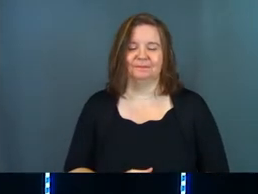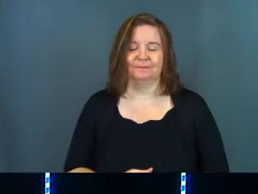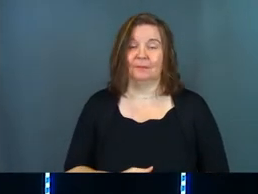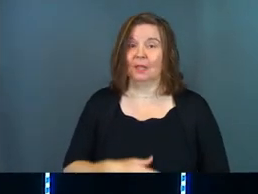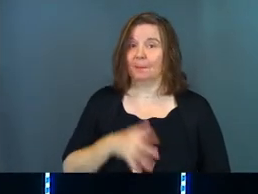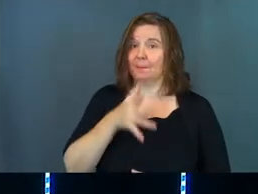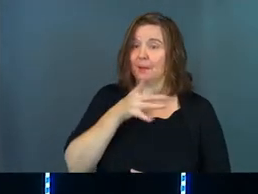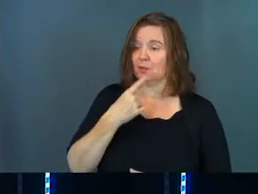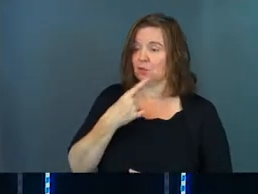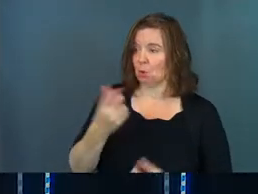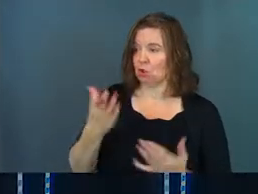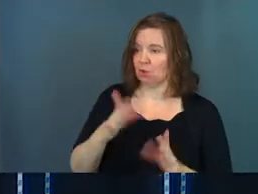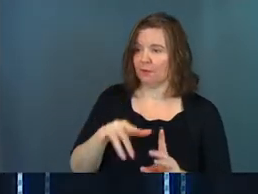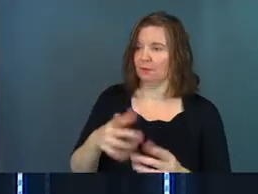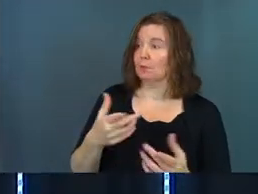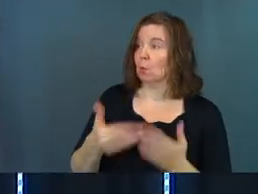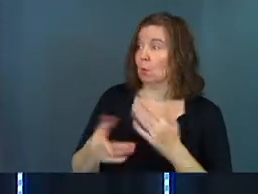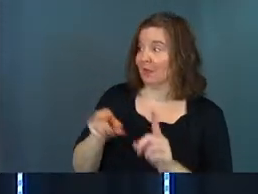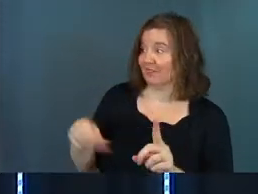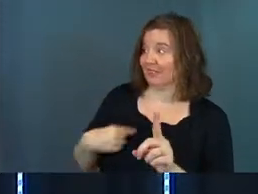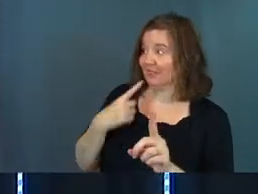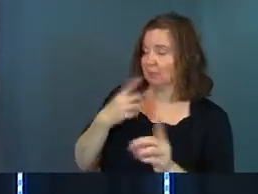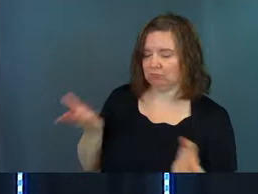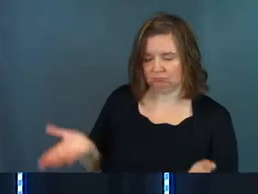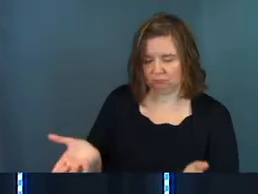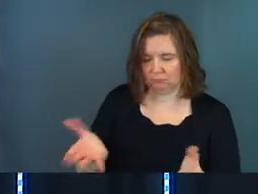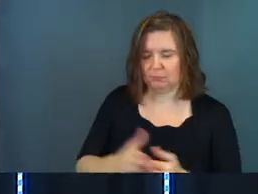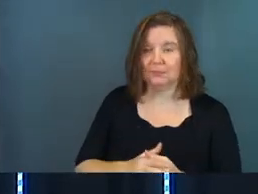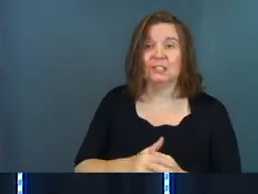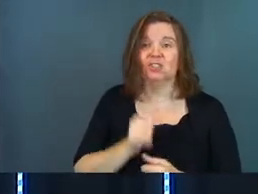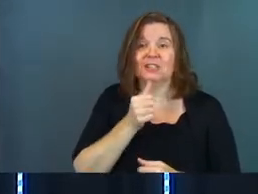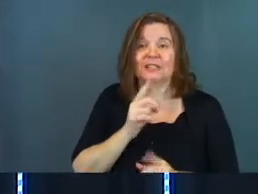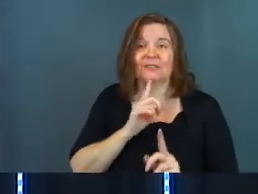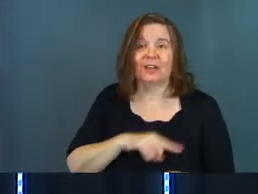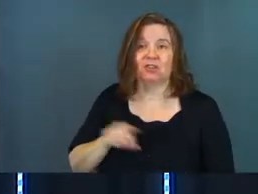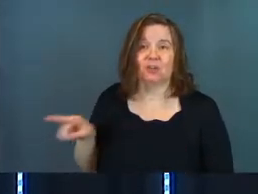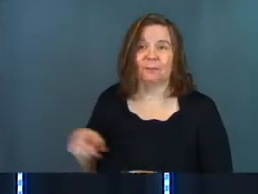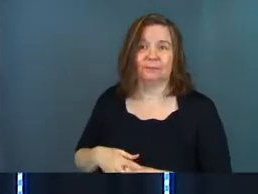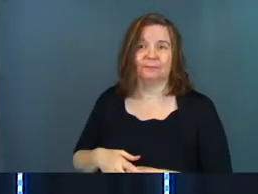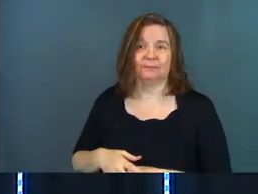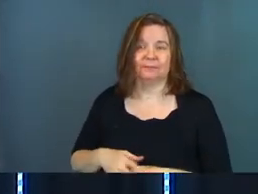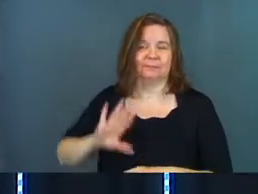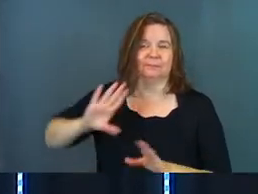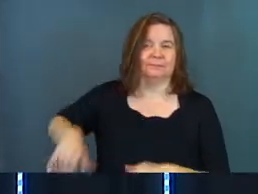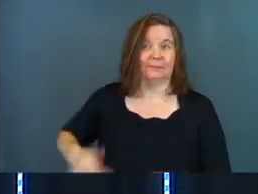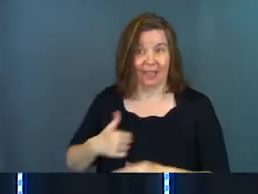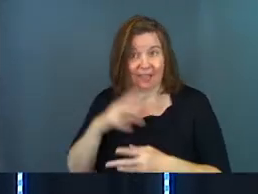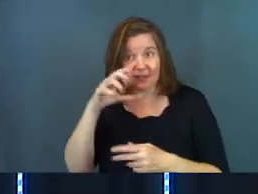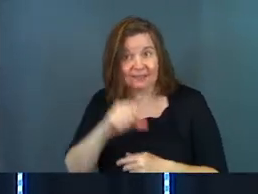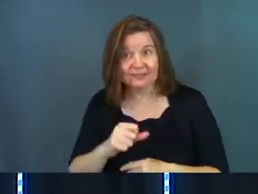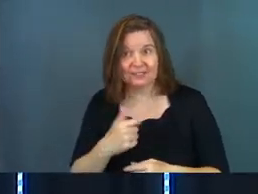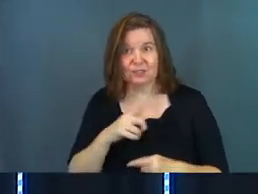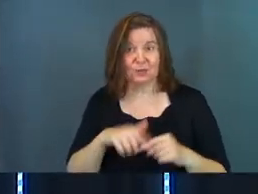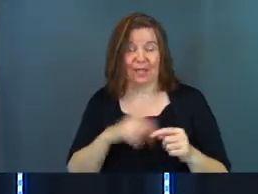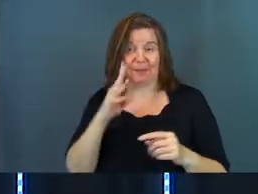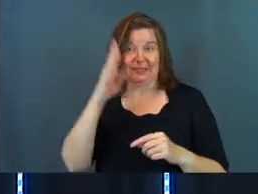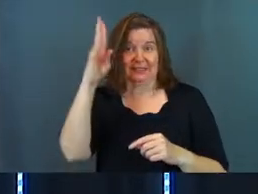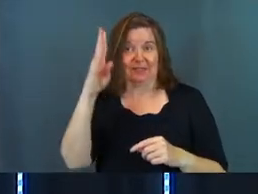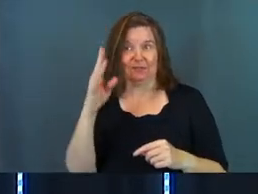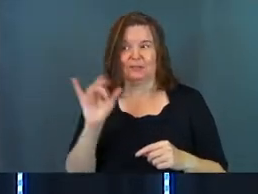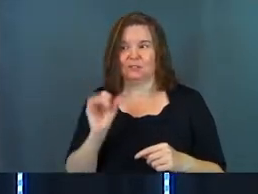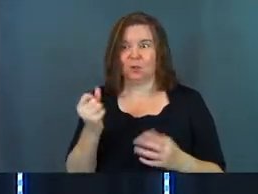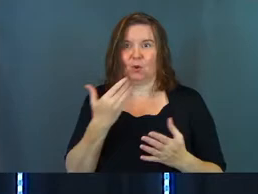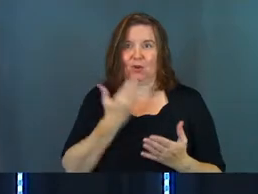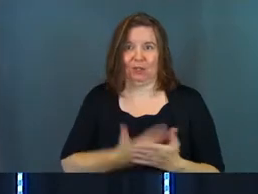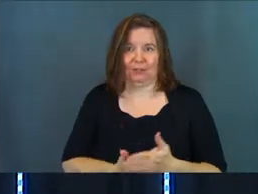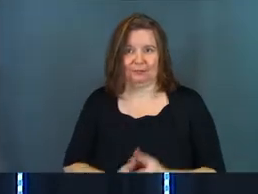But his mother told the servants, do whatever he tells you. She doesn't even answer him. I can't, you can't make this stuff up. It's